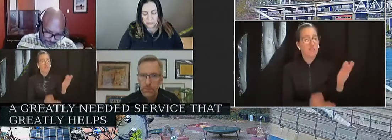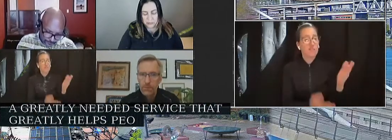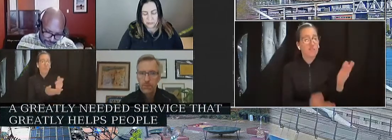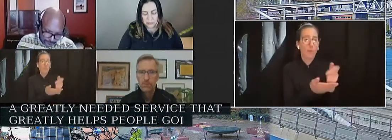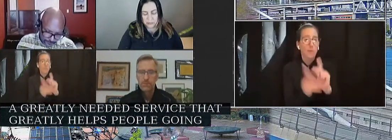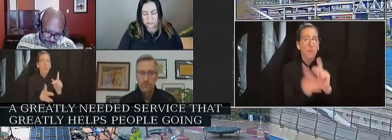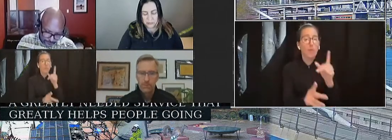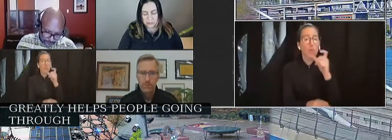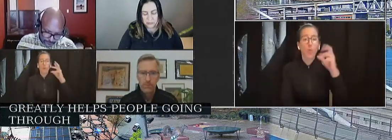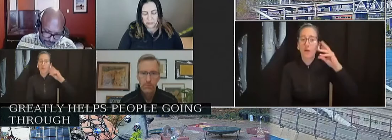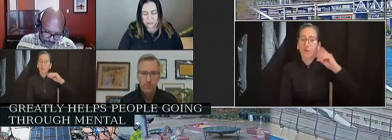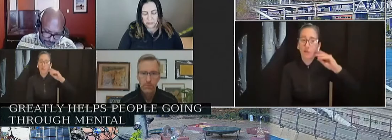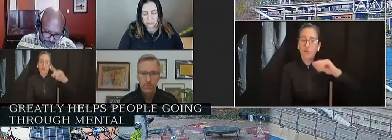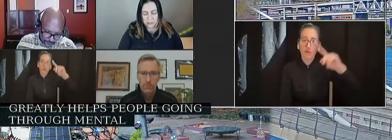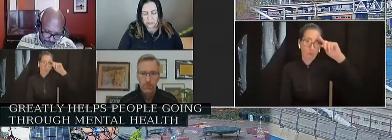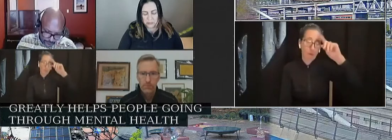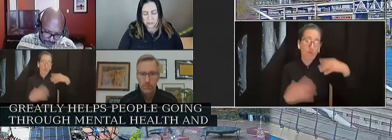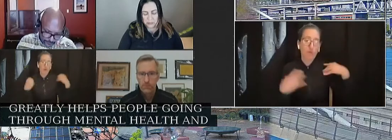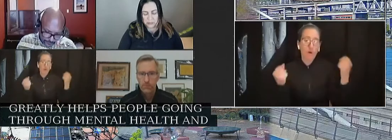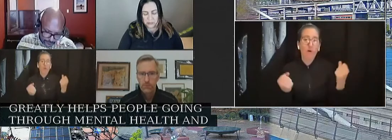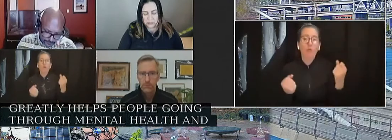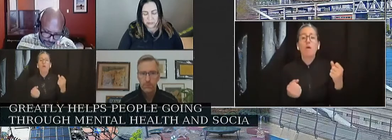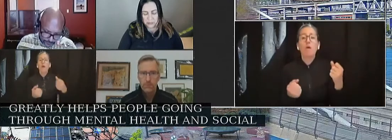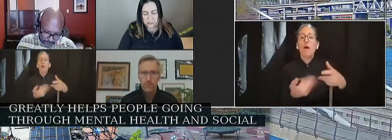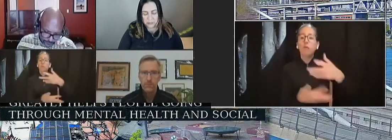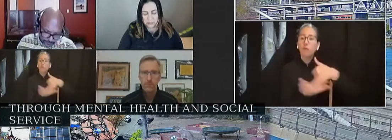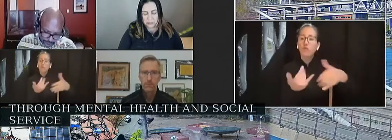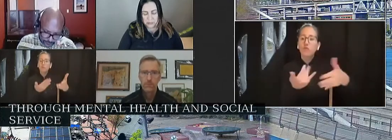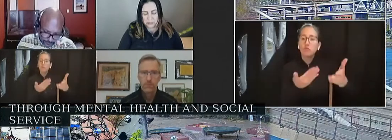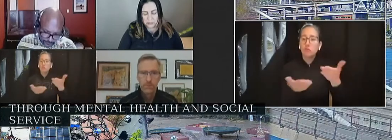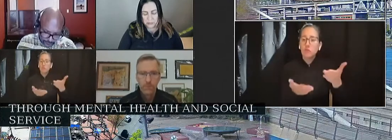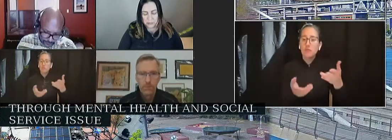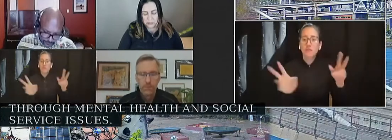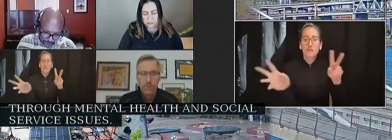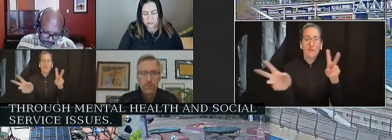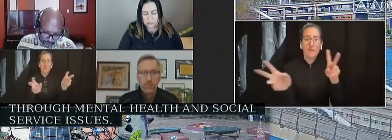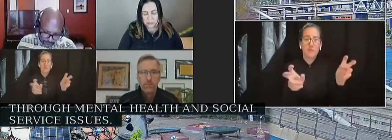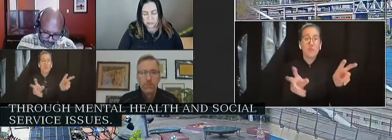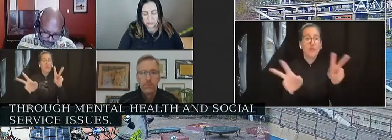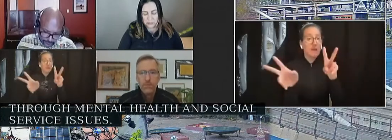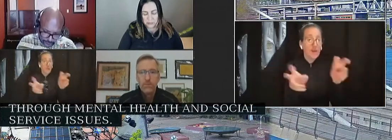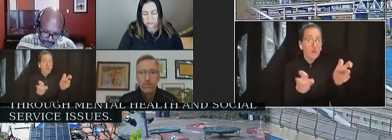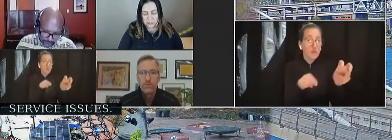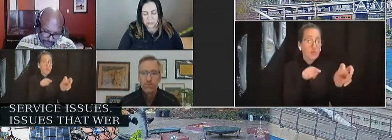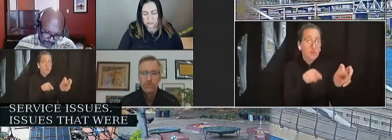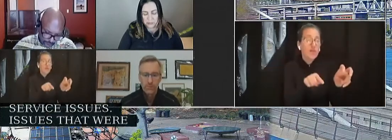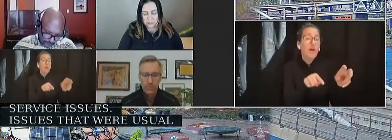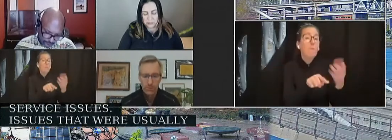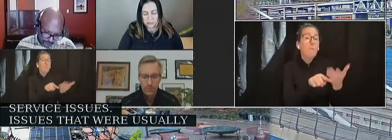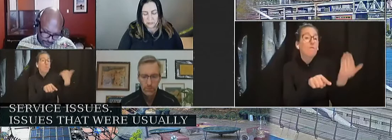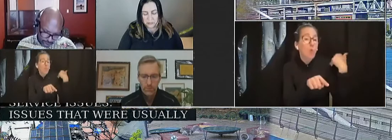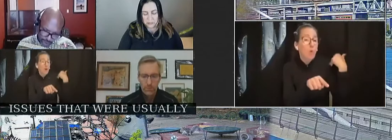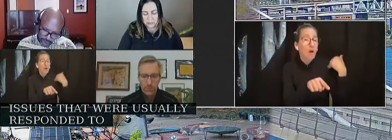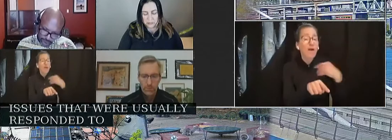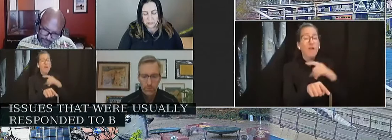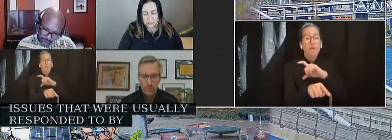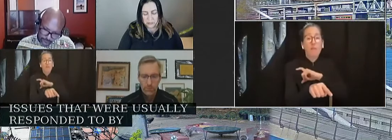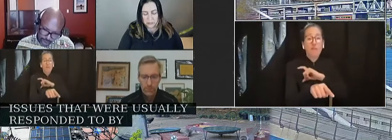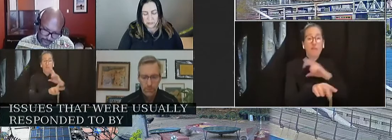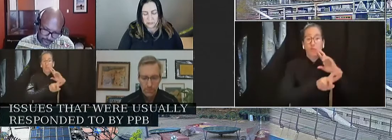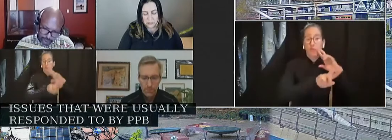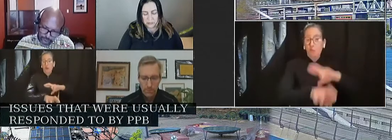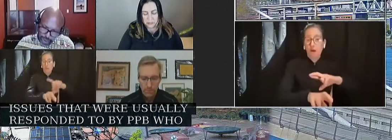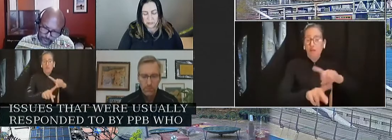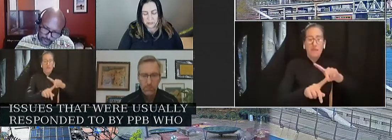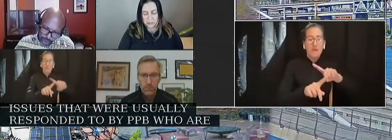health and social service issues, issues that we're usually responding to by PPB who are ill-equipped to deal with